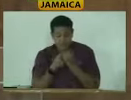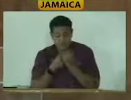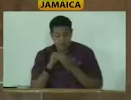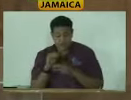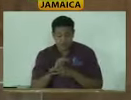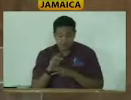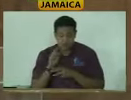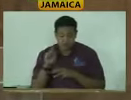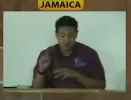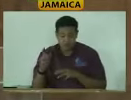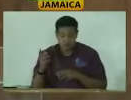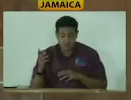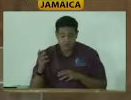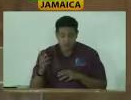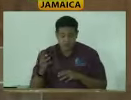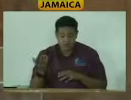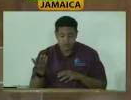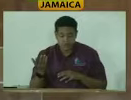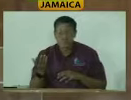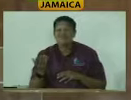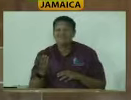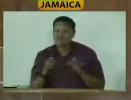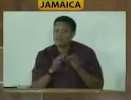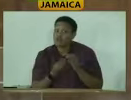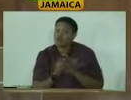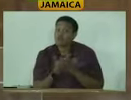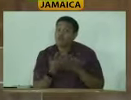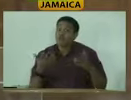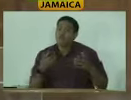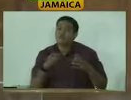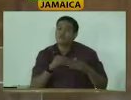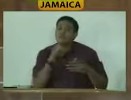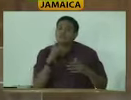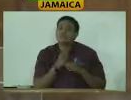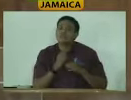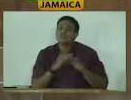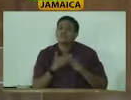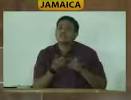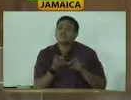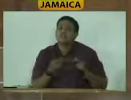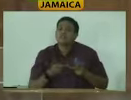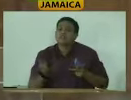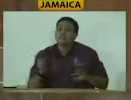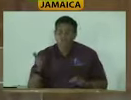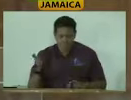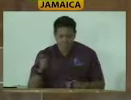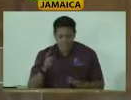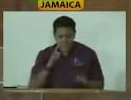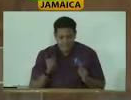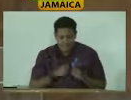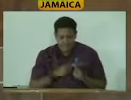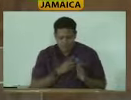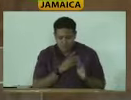played a significant and important role in getting Jamaica to a place where it was first